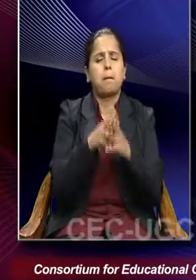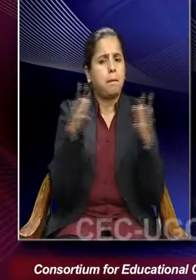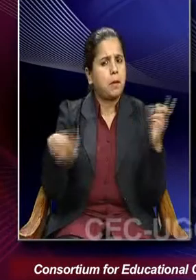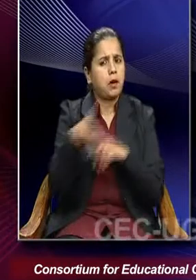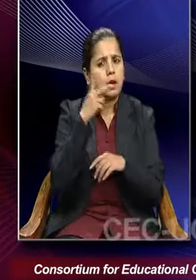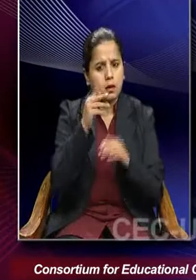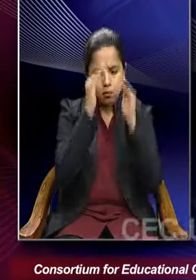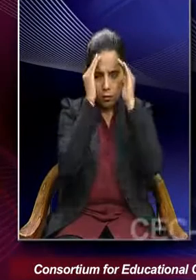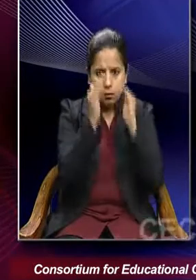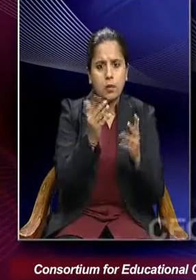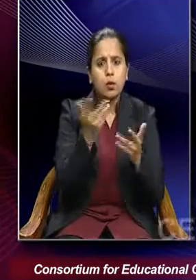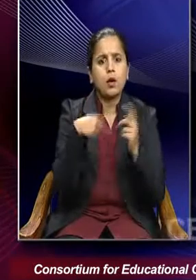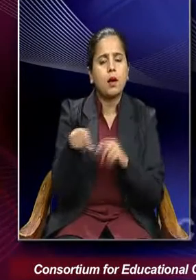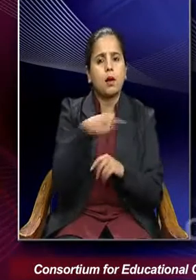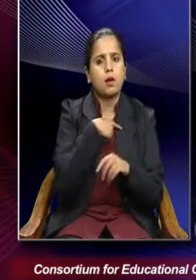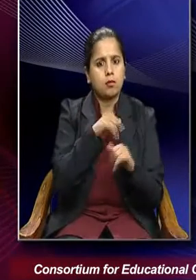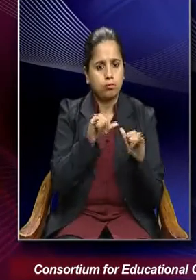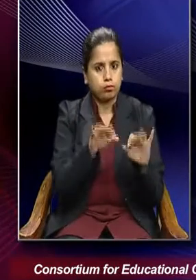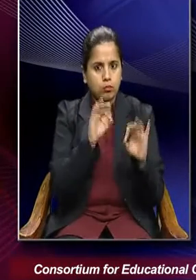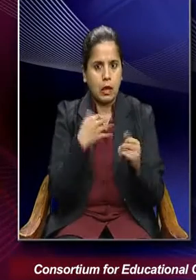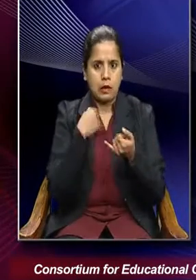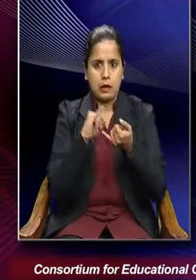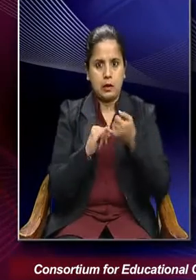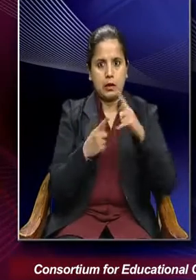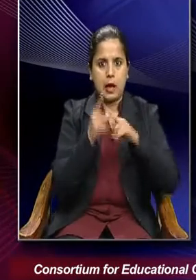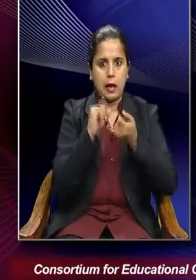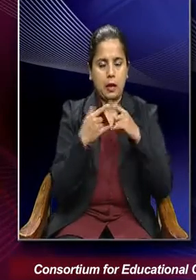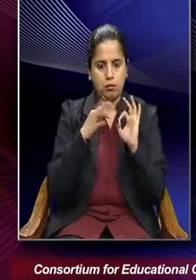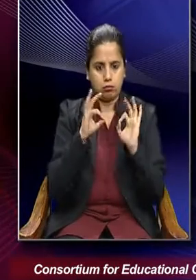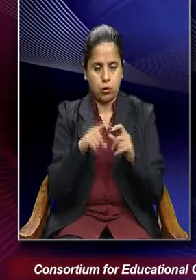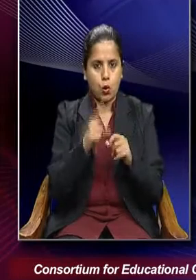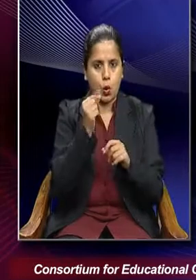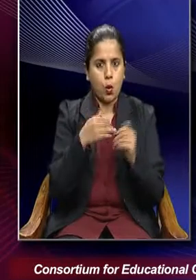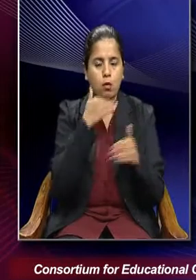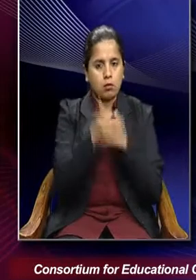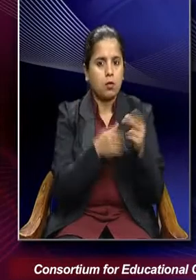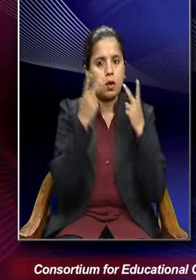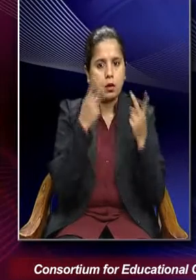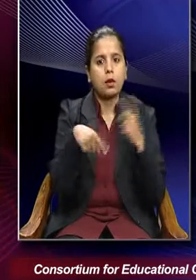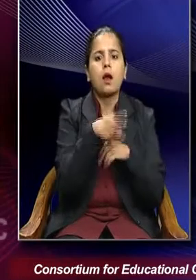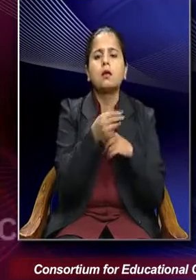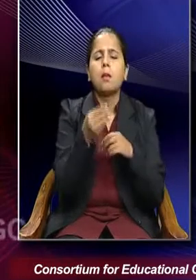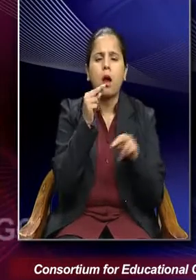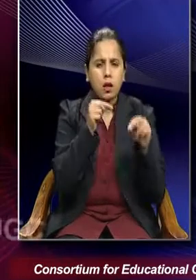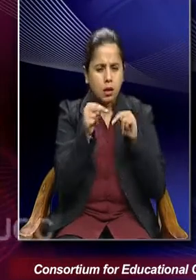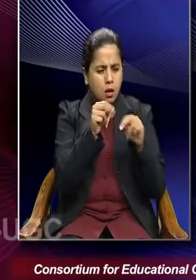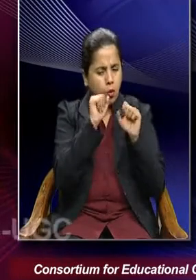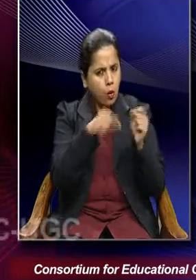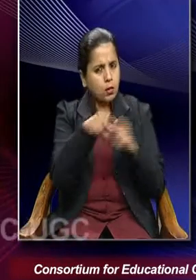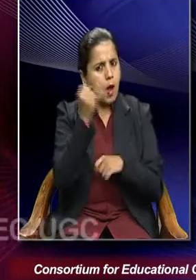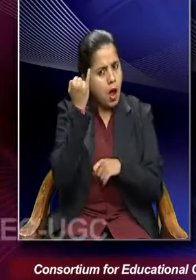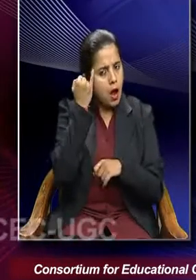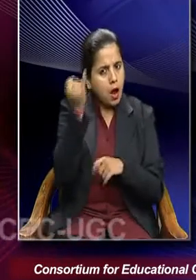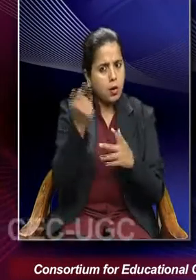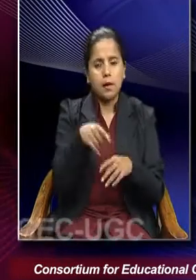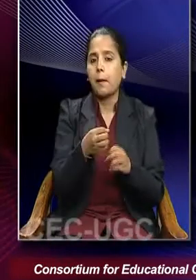emphasis is on maintaining status quo and that could be kind of negating the idea that